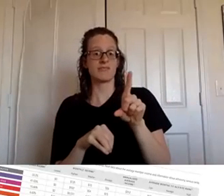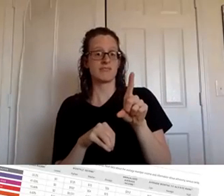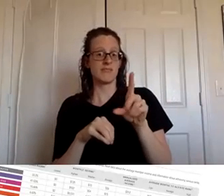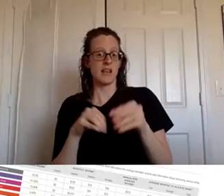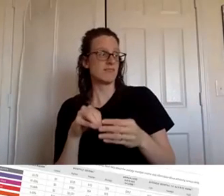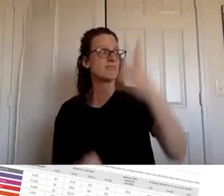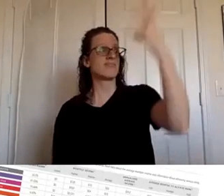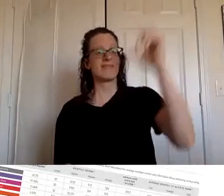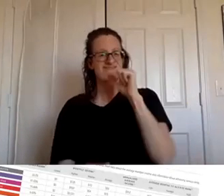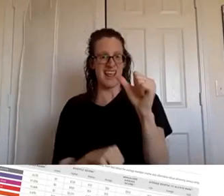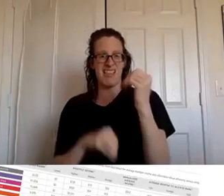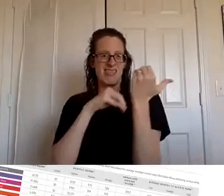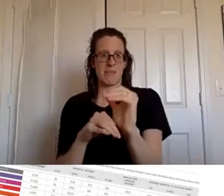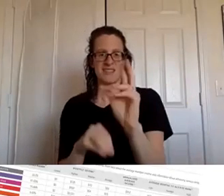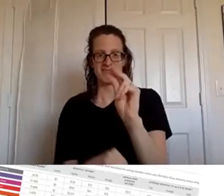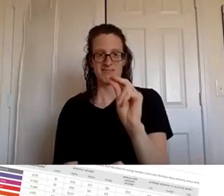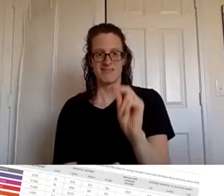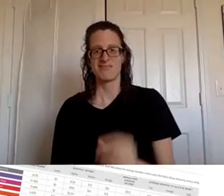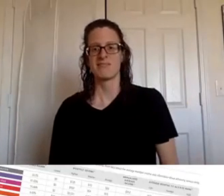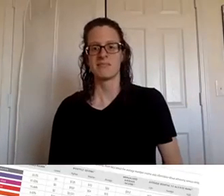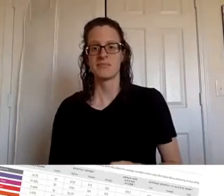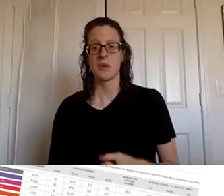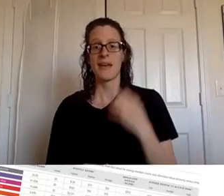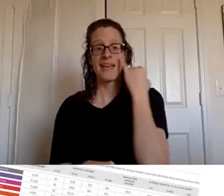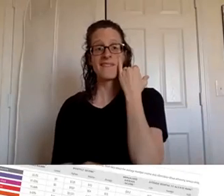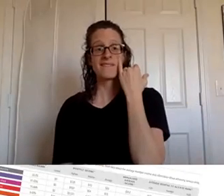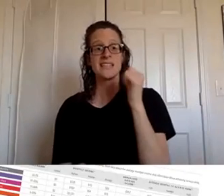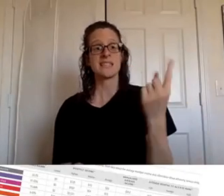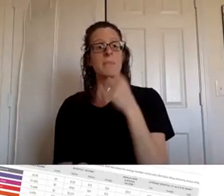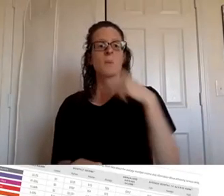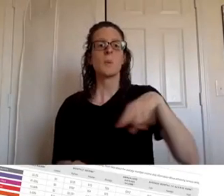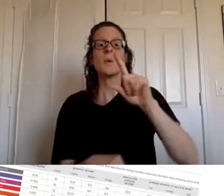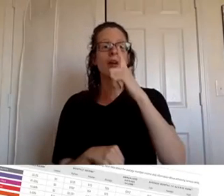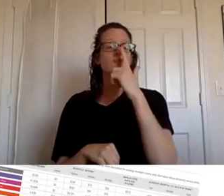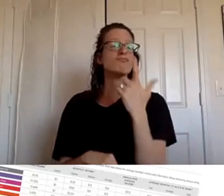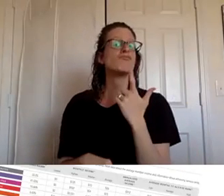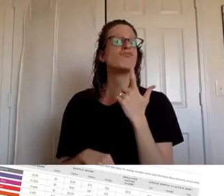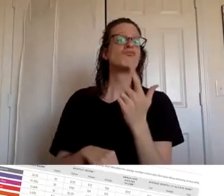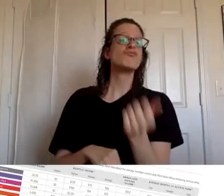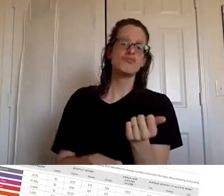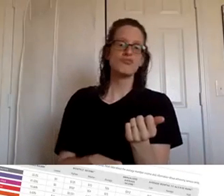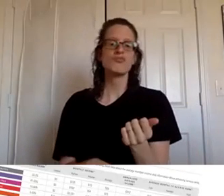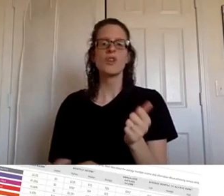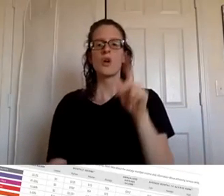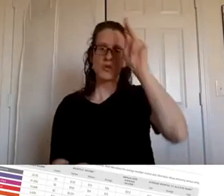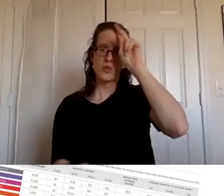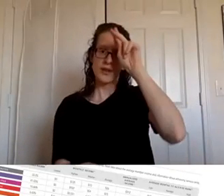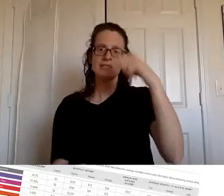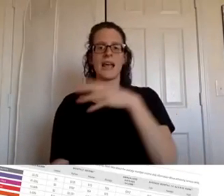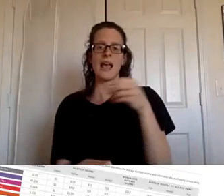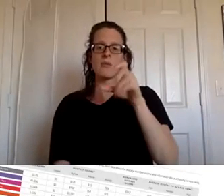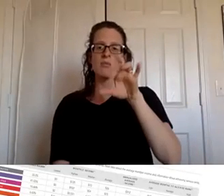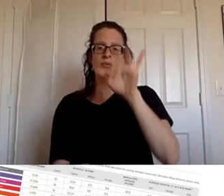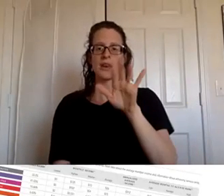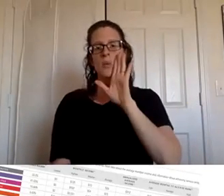so um if this is something that intrigues you uh krista and i are going to set